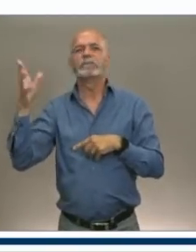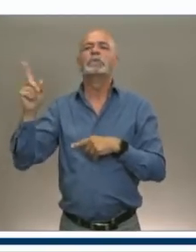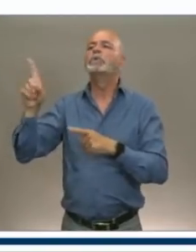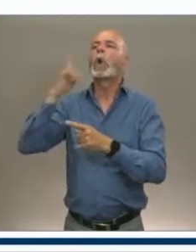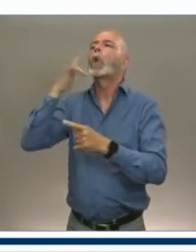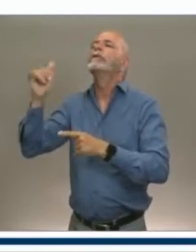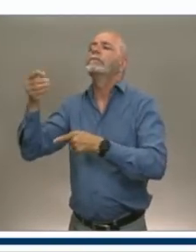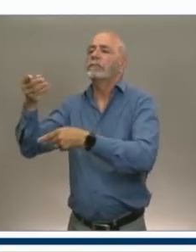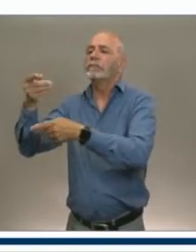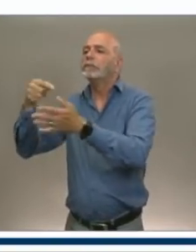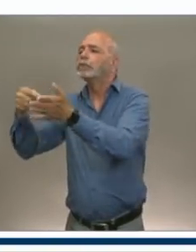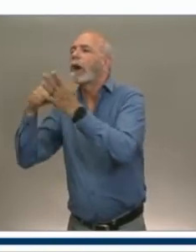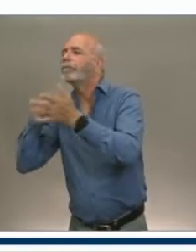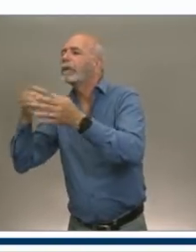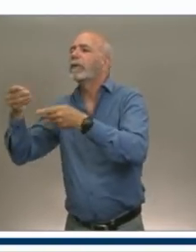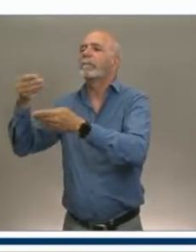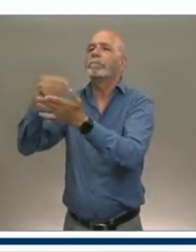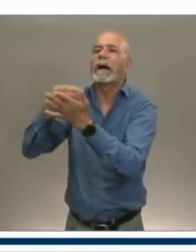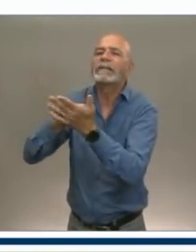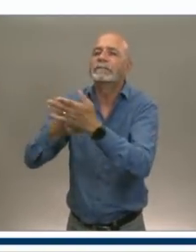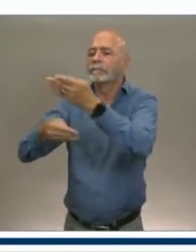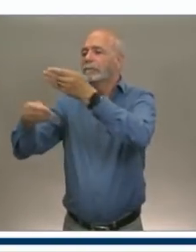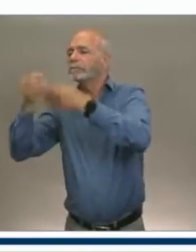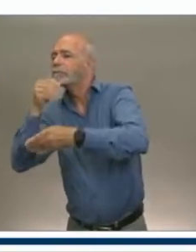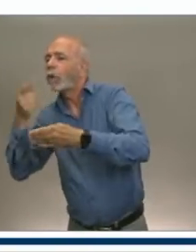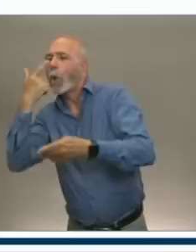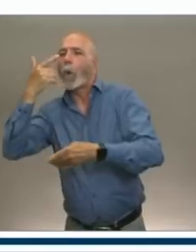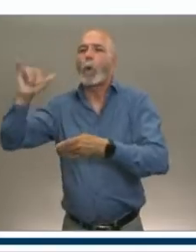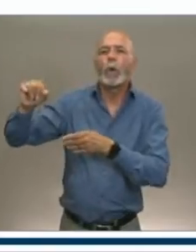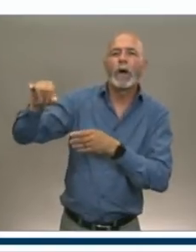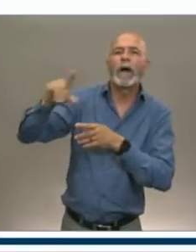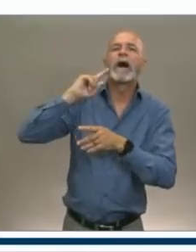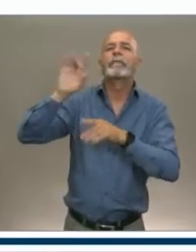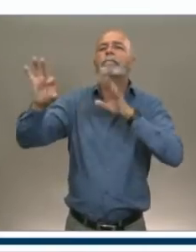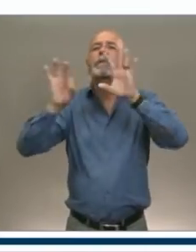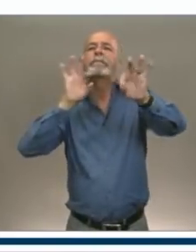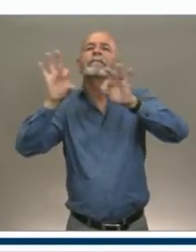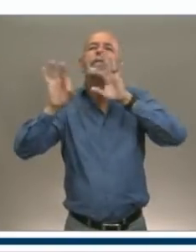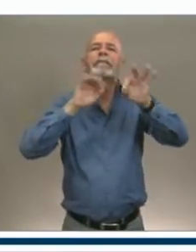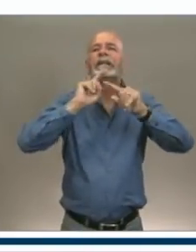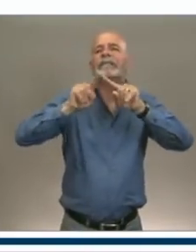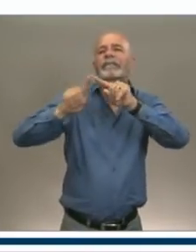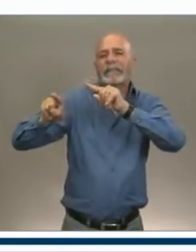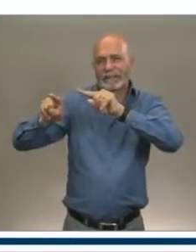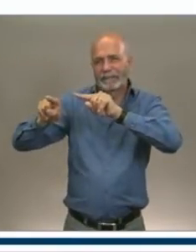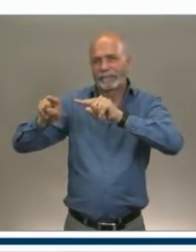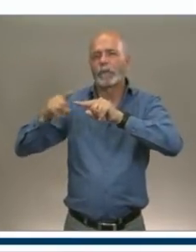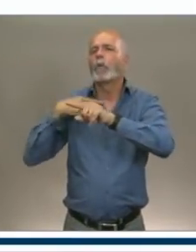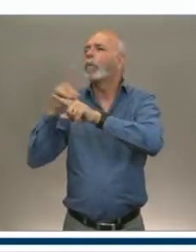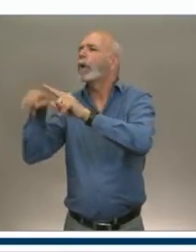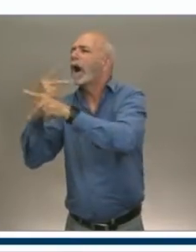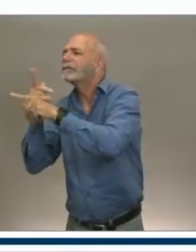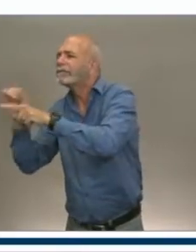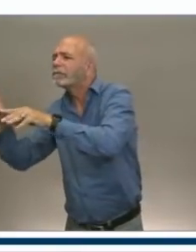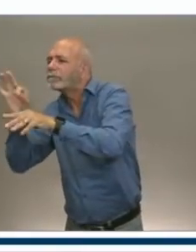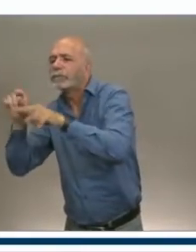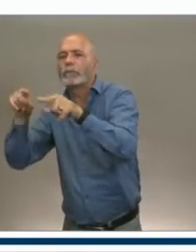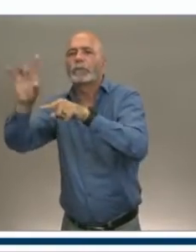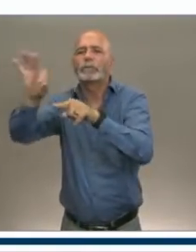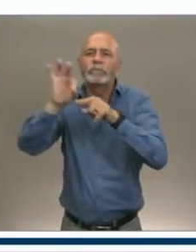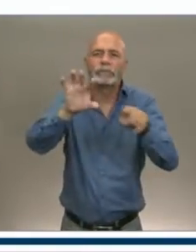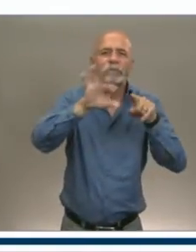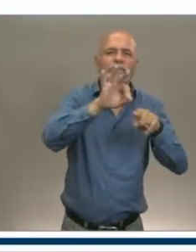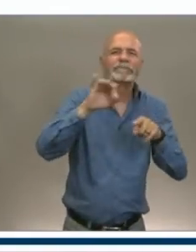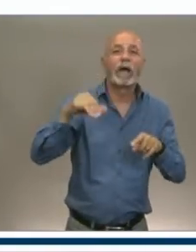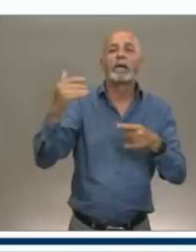just randomly for a few of the operators. But I know with what they've been through, they are already planning